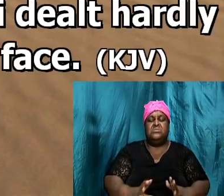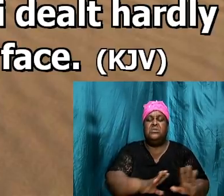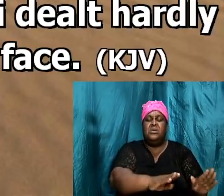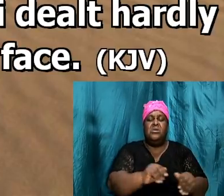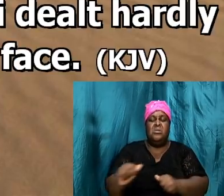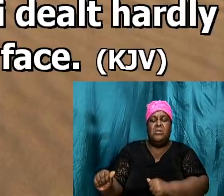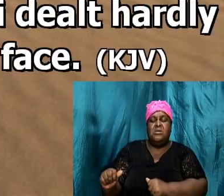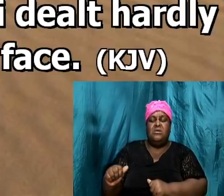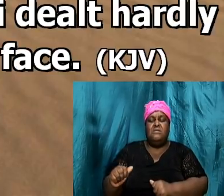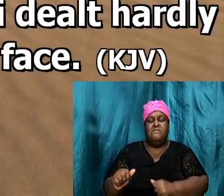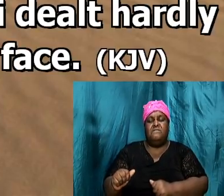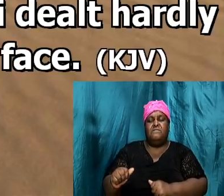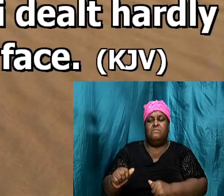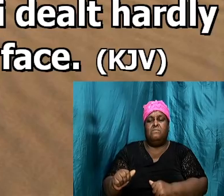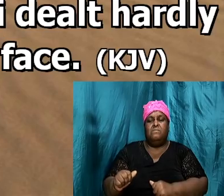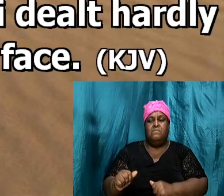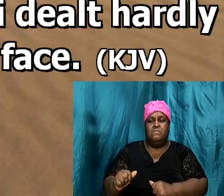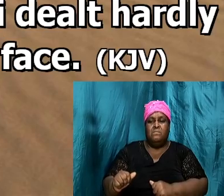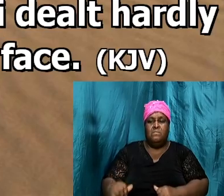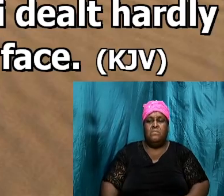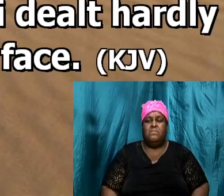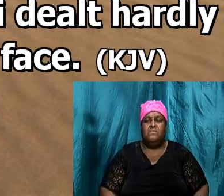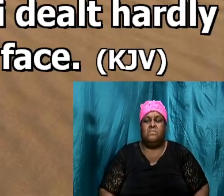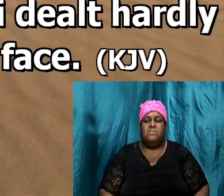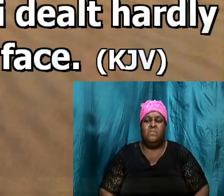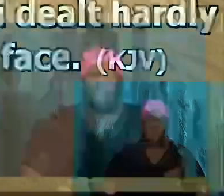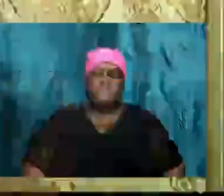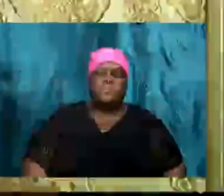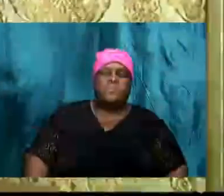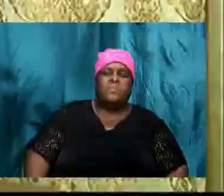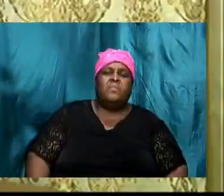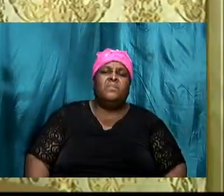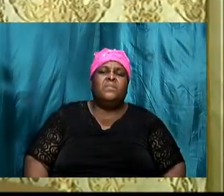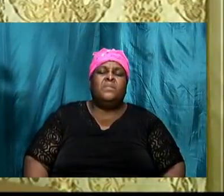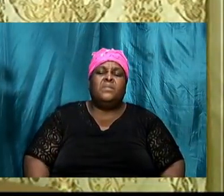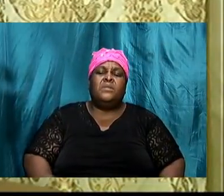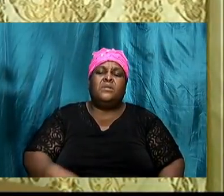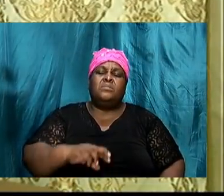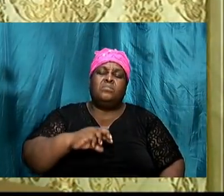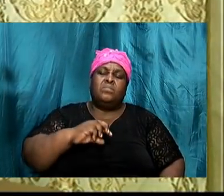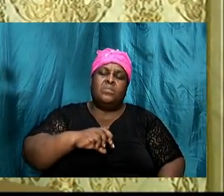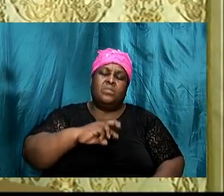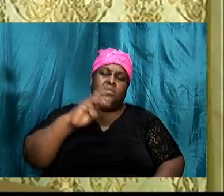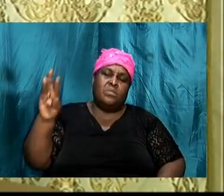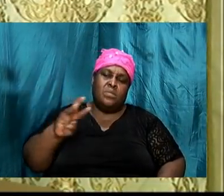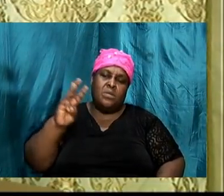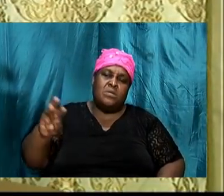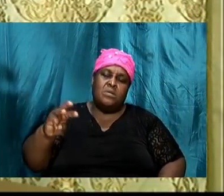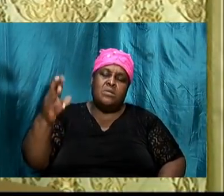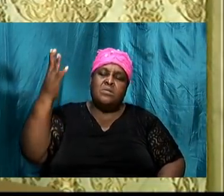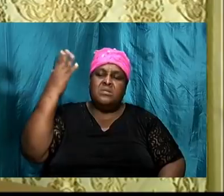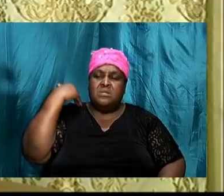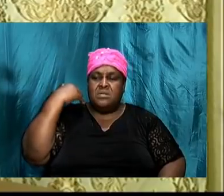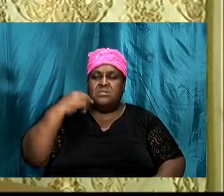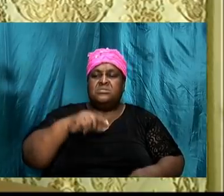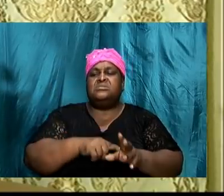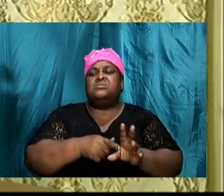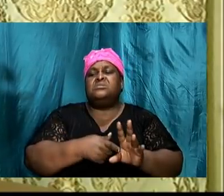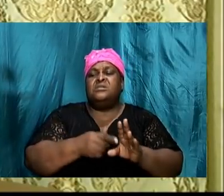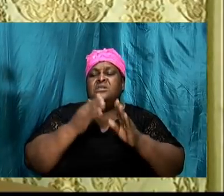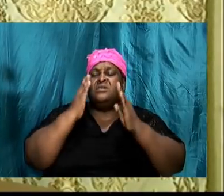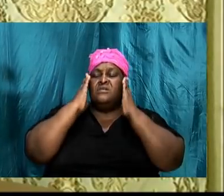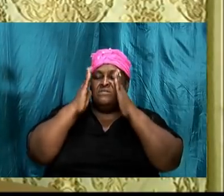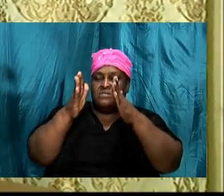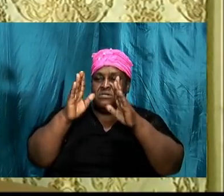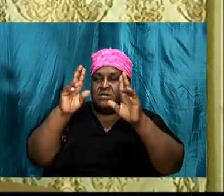Amen. So, last week we started, and we focused on the thought,